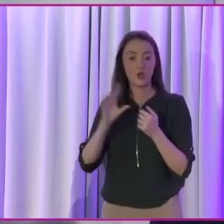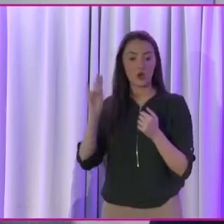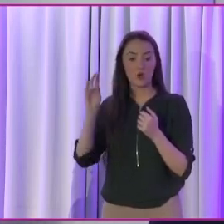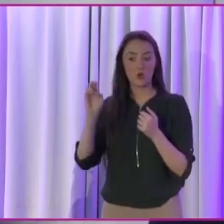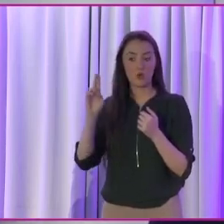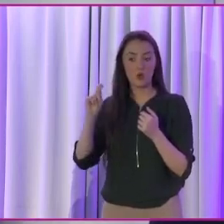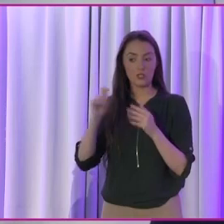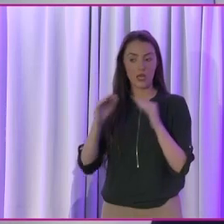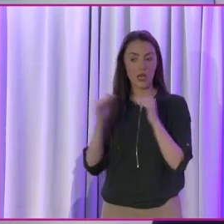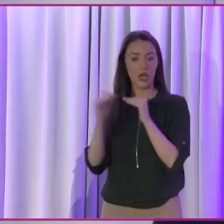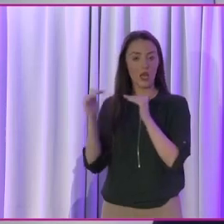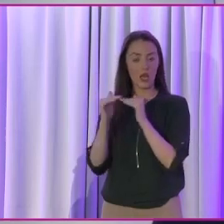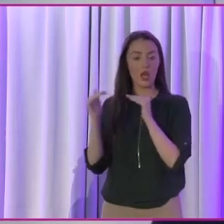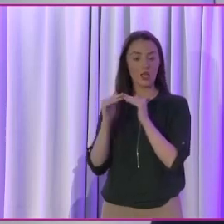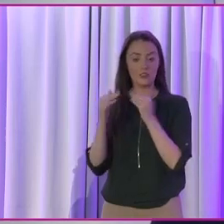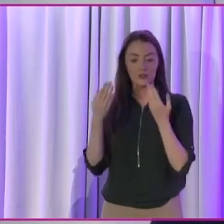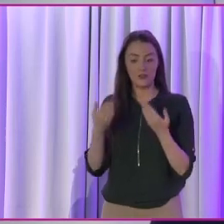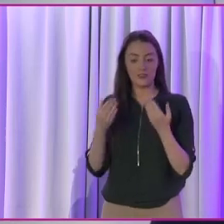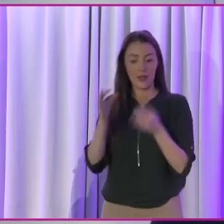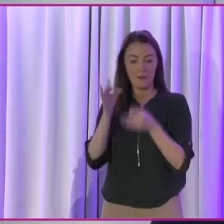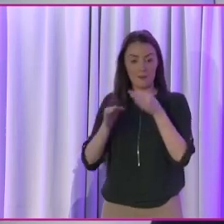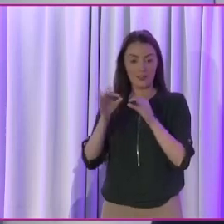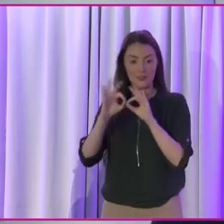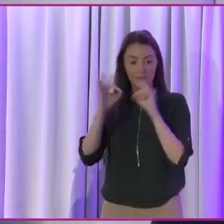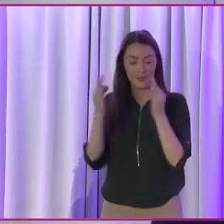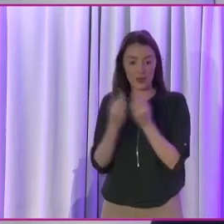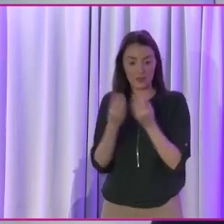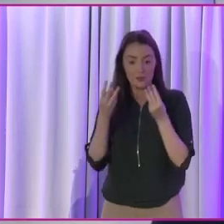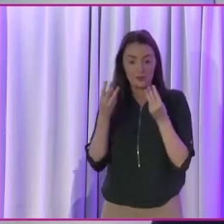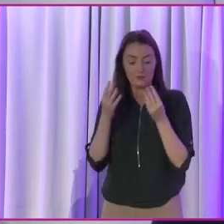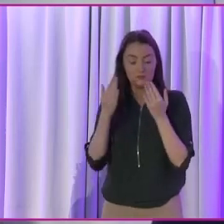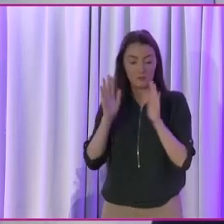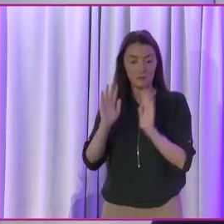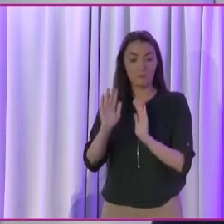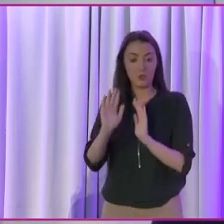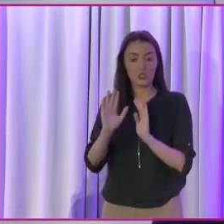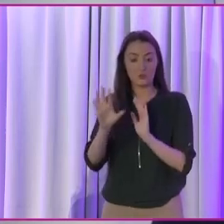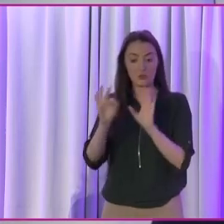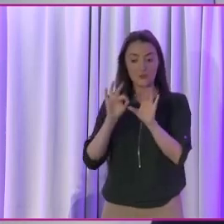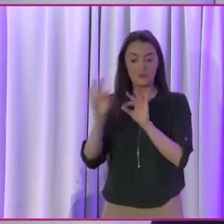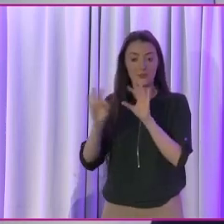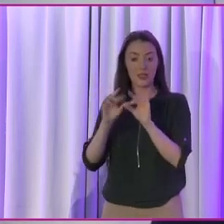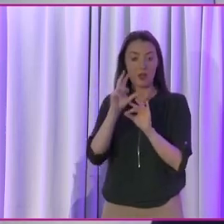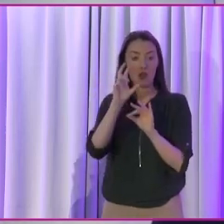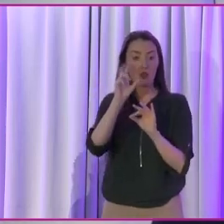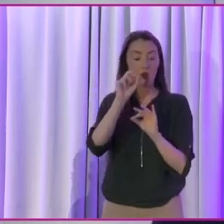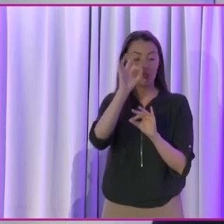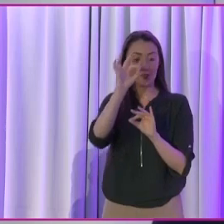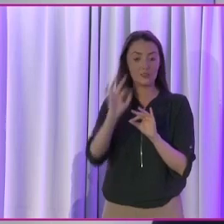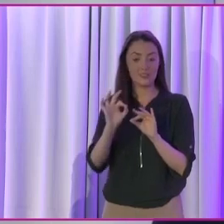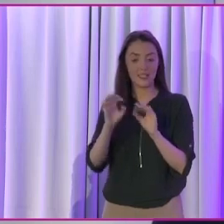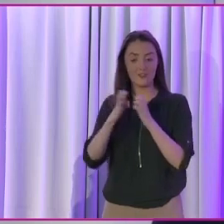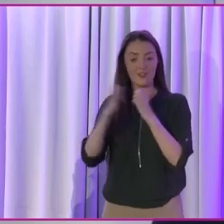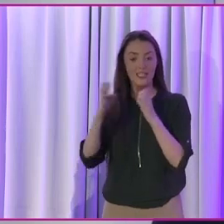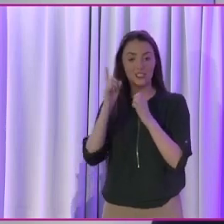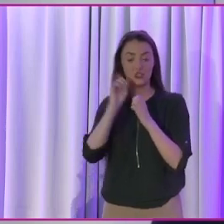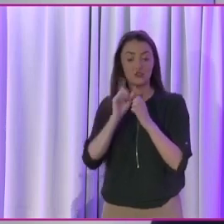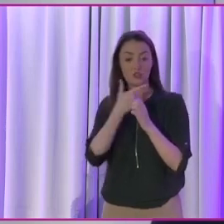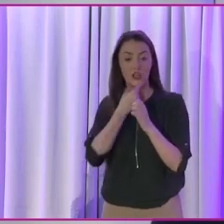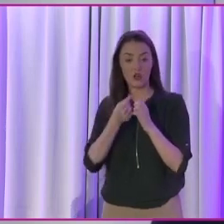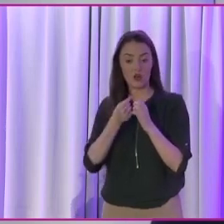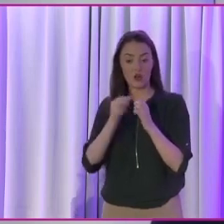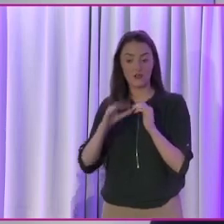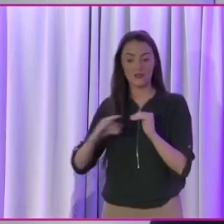now political parties must select at least 30% of their candidates of each gender. That rises to 40%